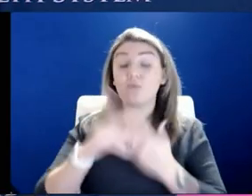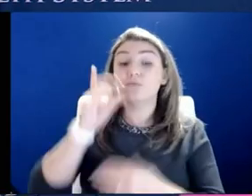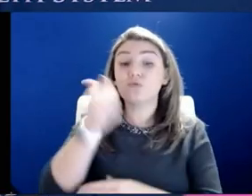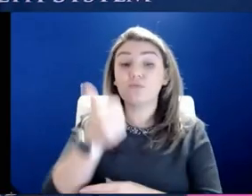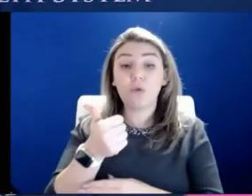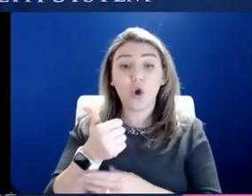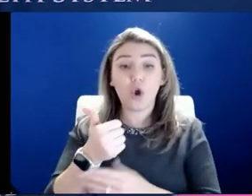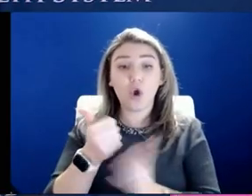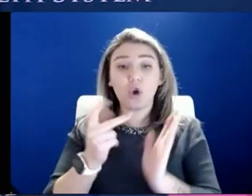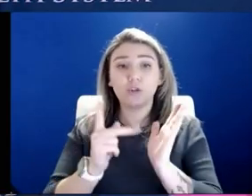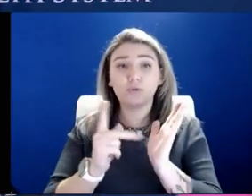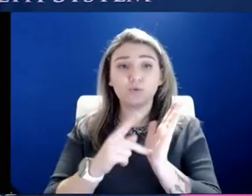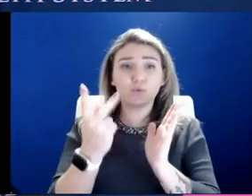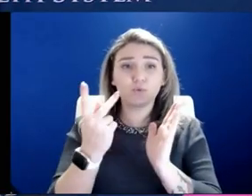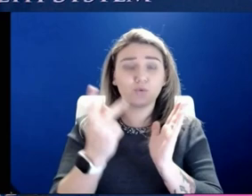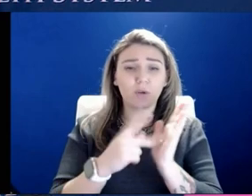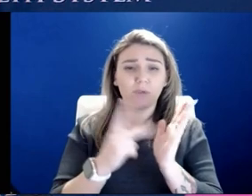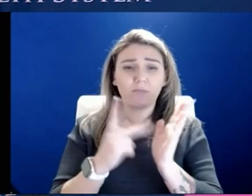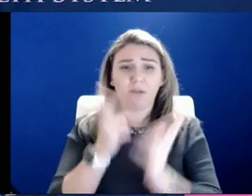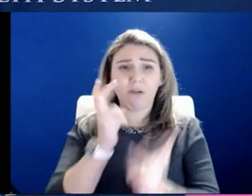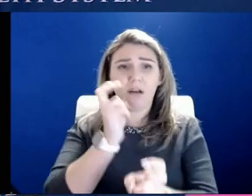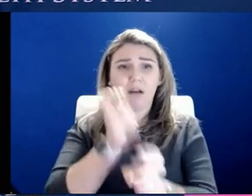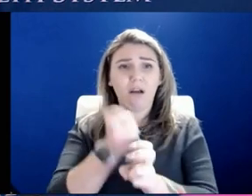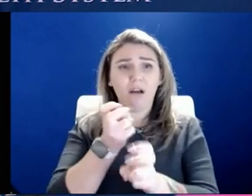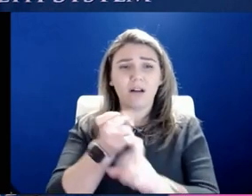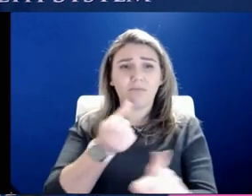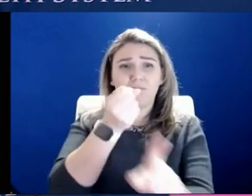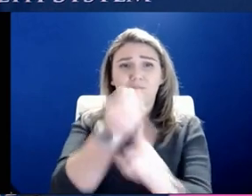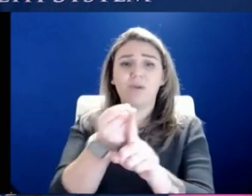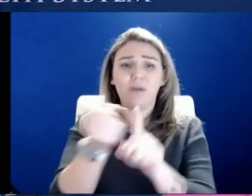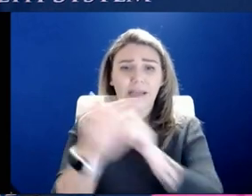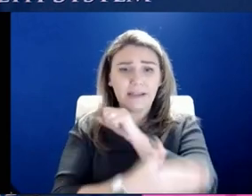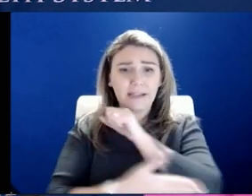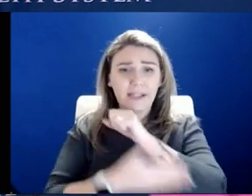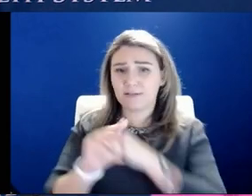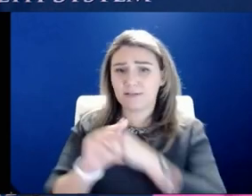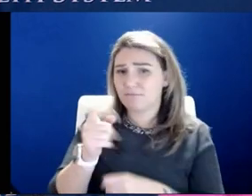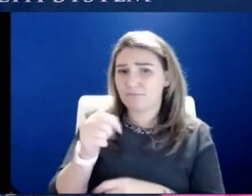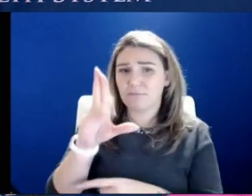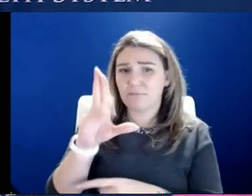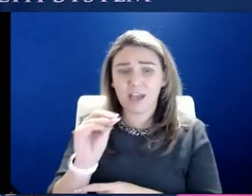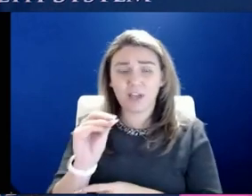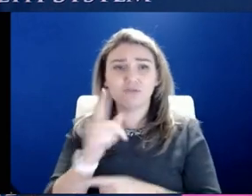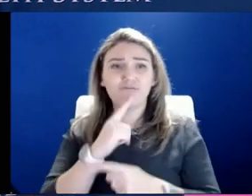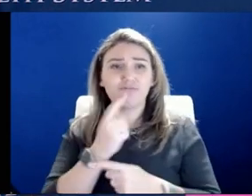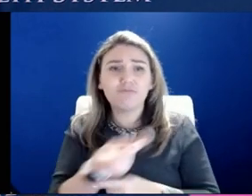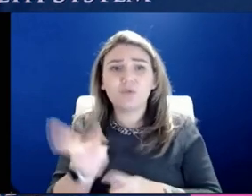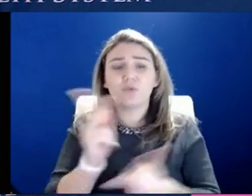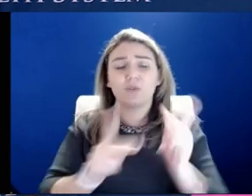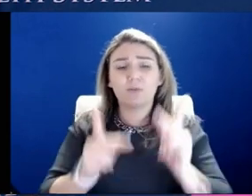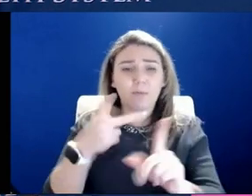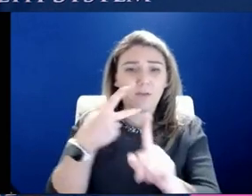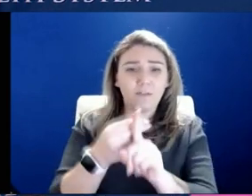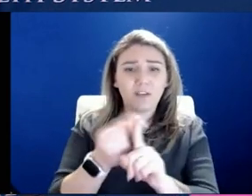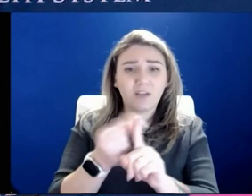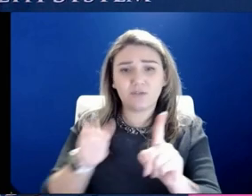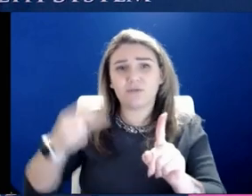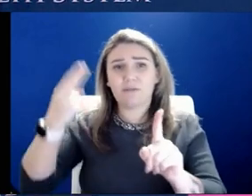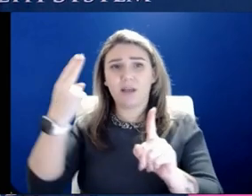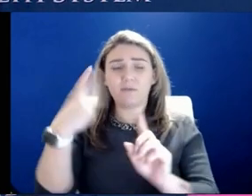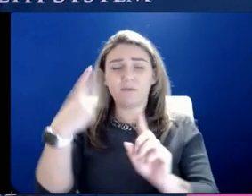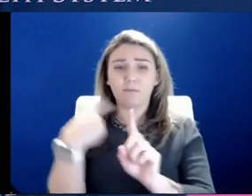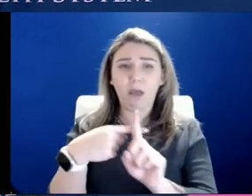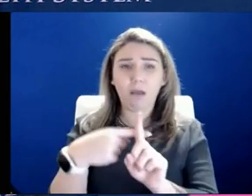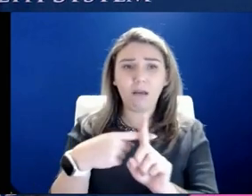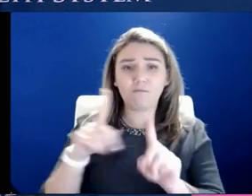whammy for two of the hardest hit counties in the metro from fewer people vaccinated to a very high positivity rate. We